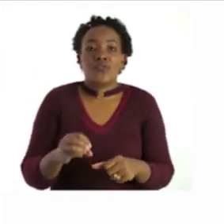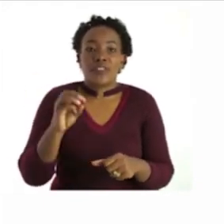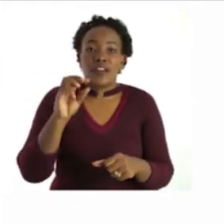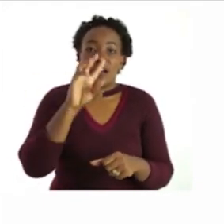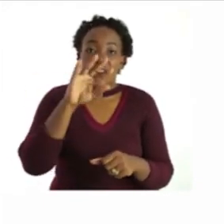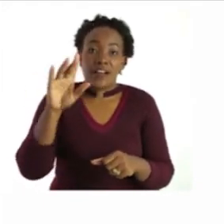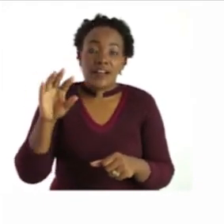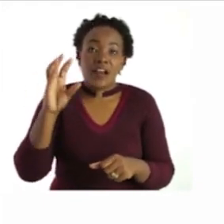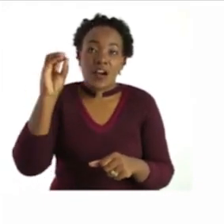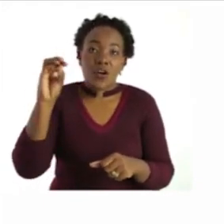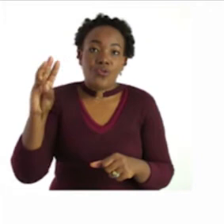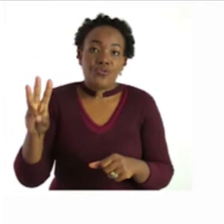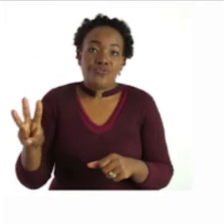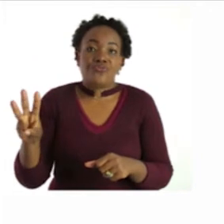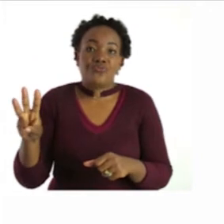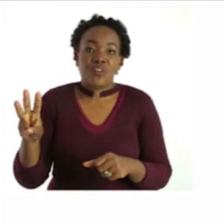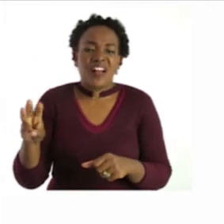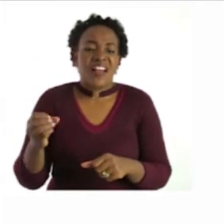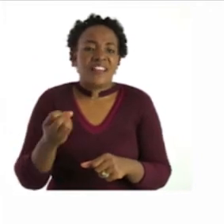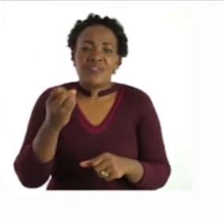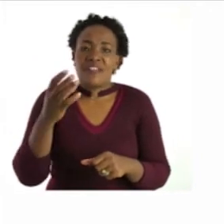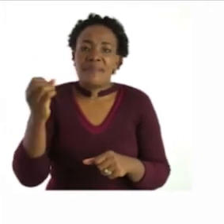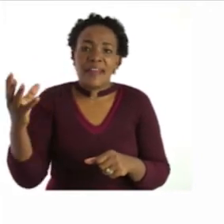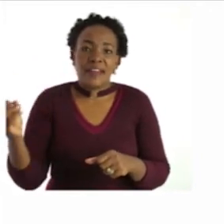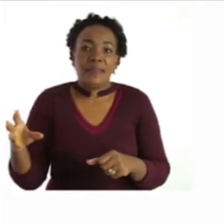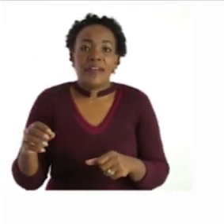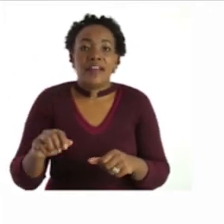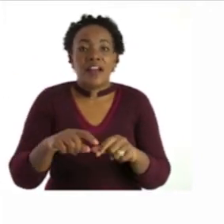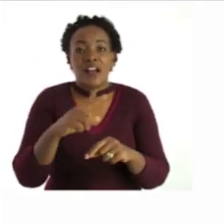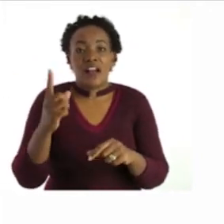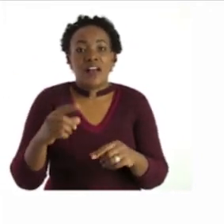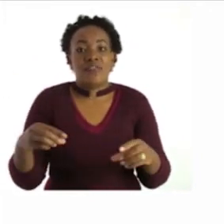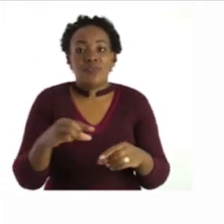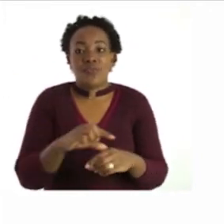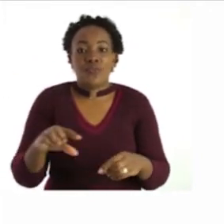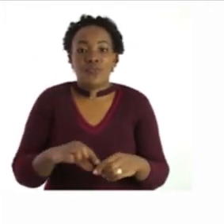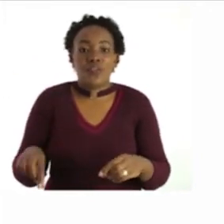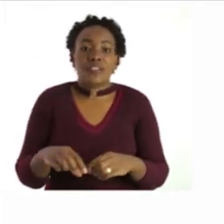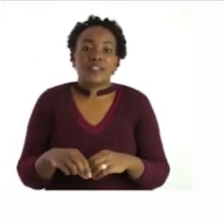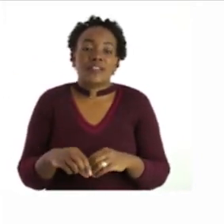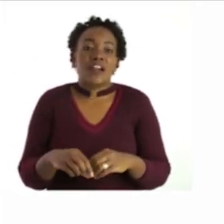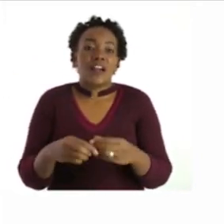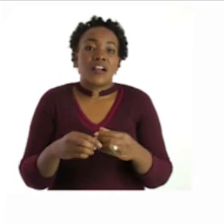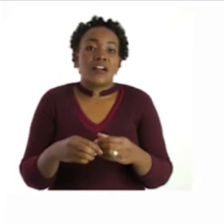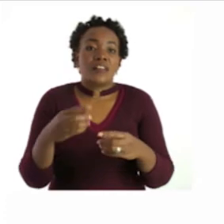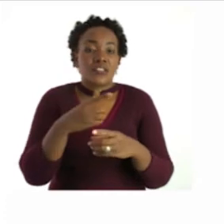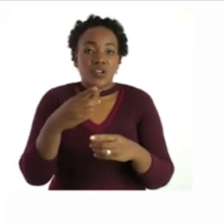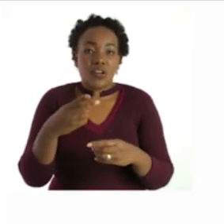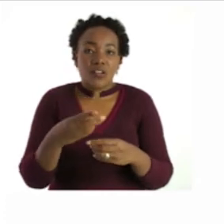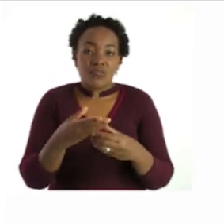and come up with a lot of different words that's all about the sound o